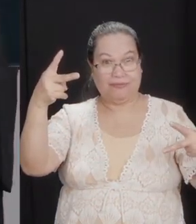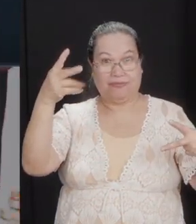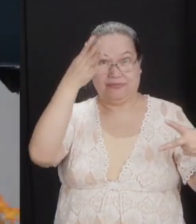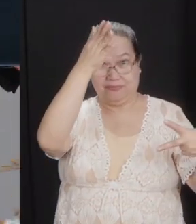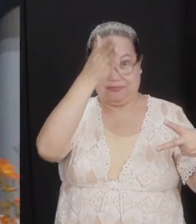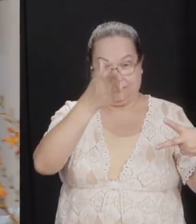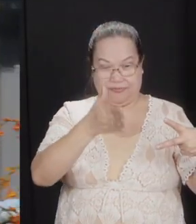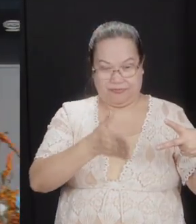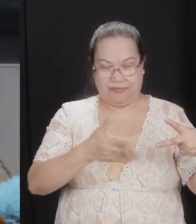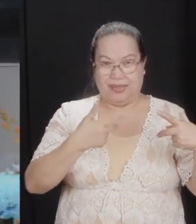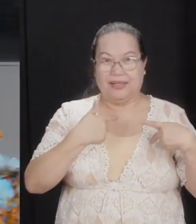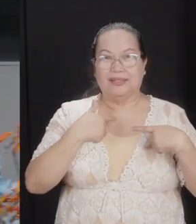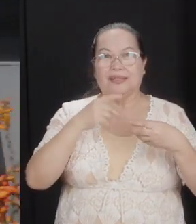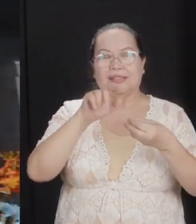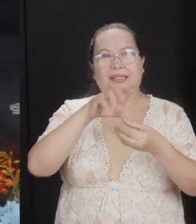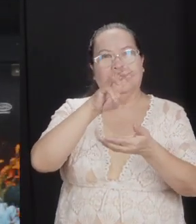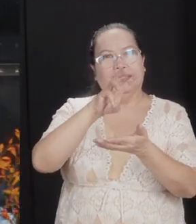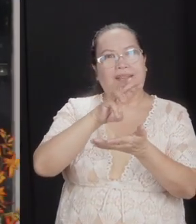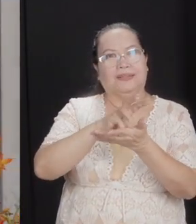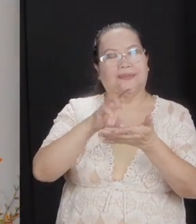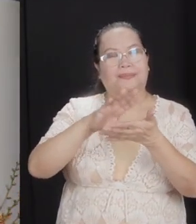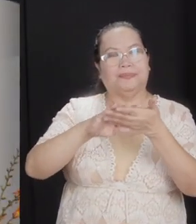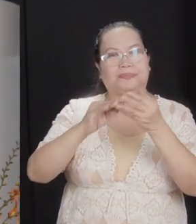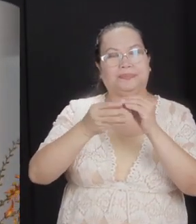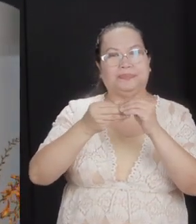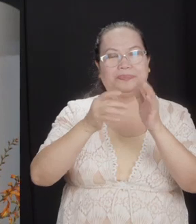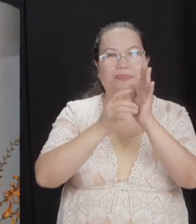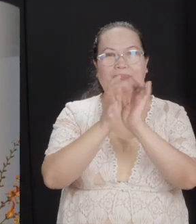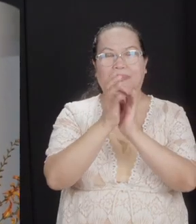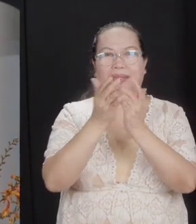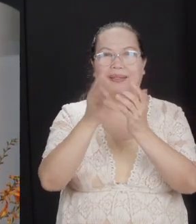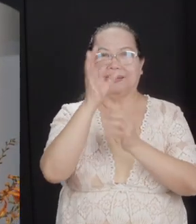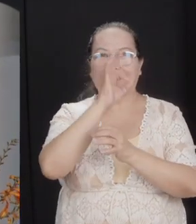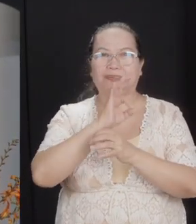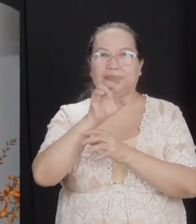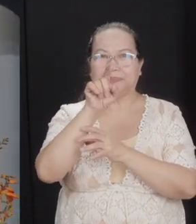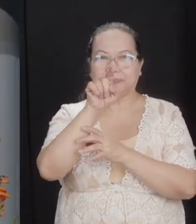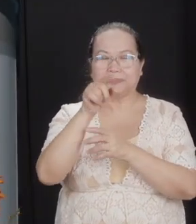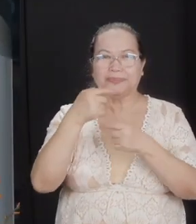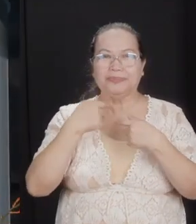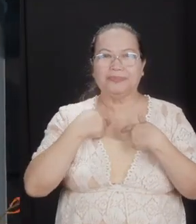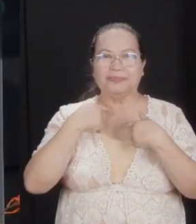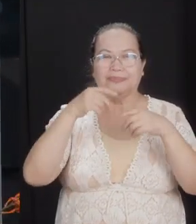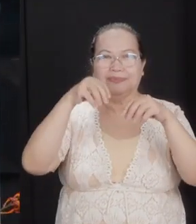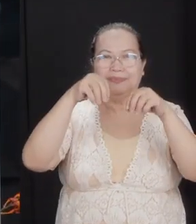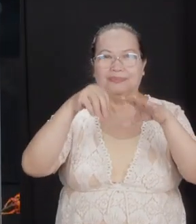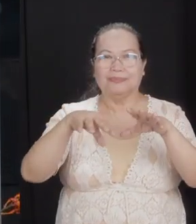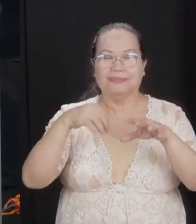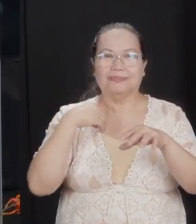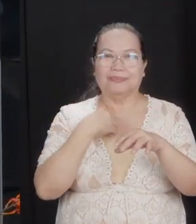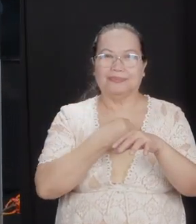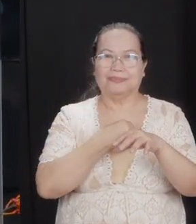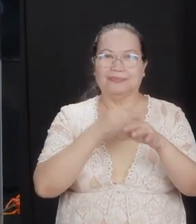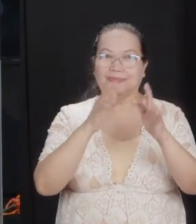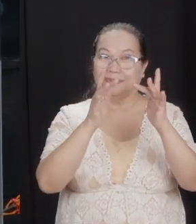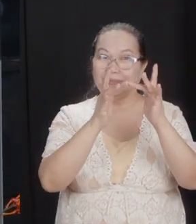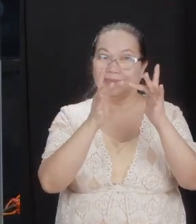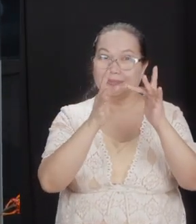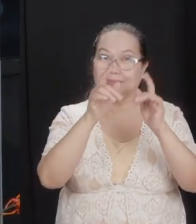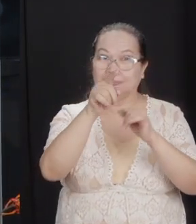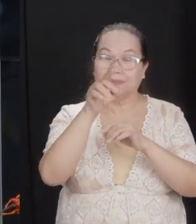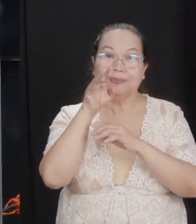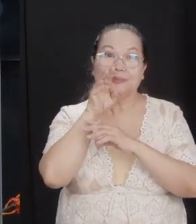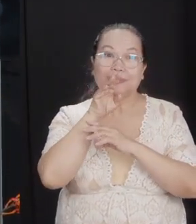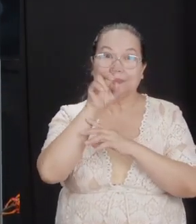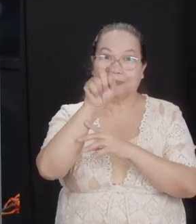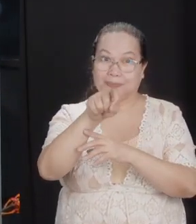our story. So I hope you keep your Bibles in front of you because you're going to get lost, including our online brethren.